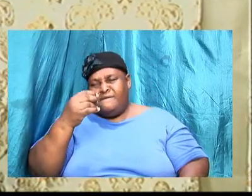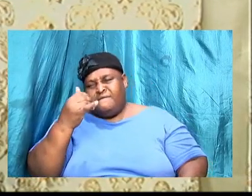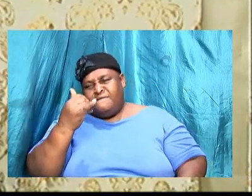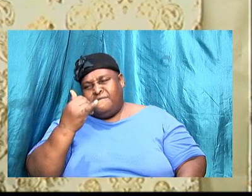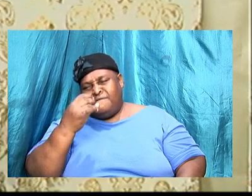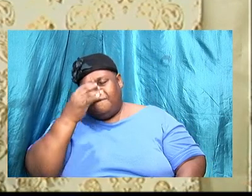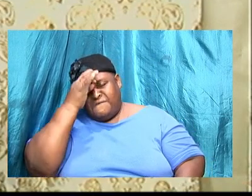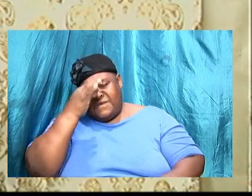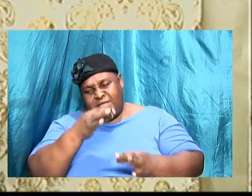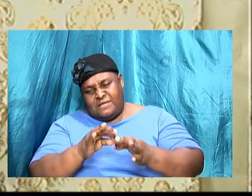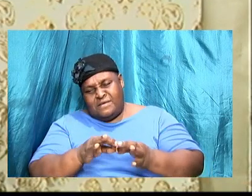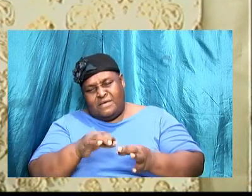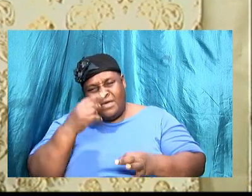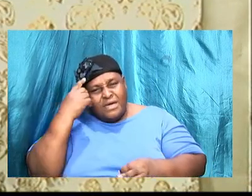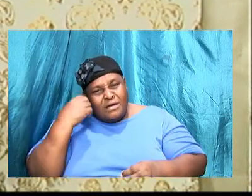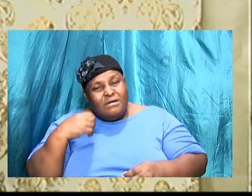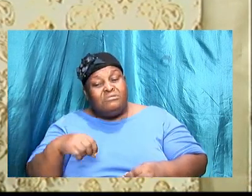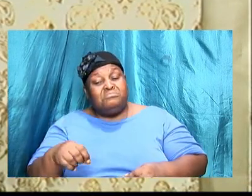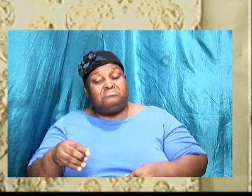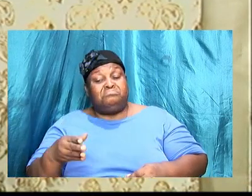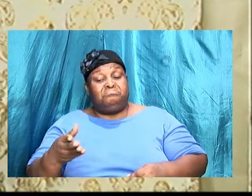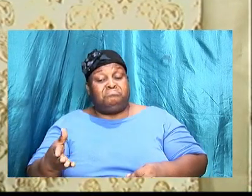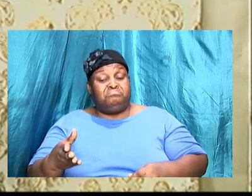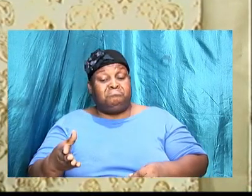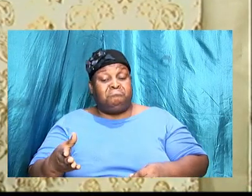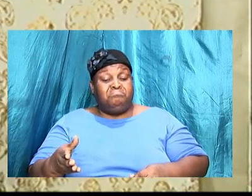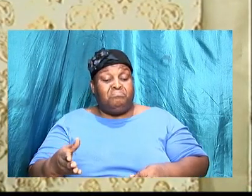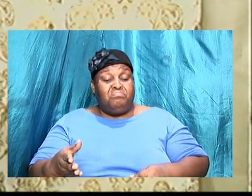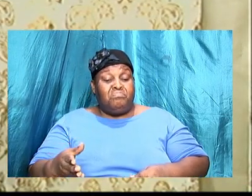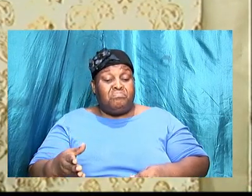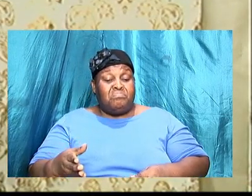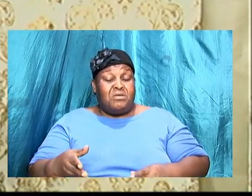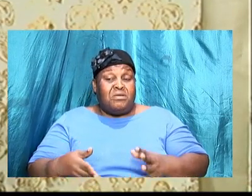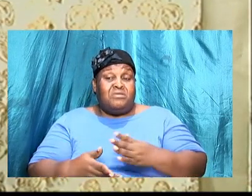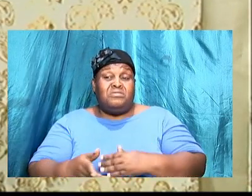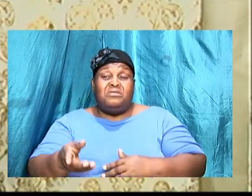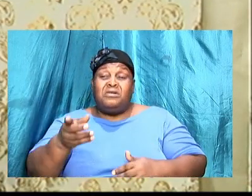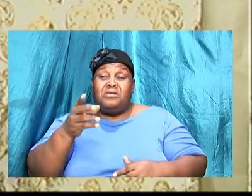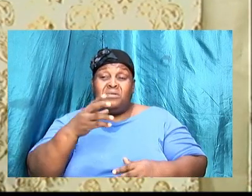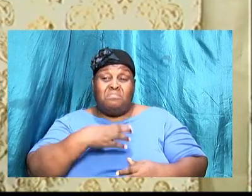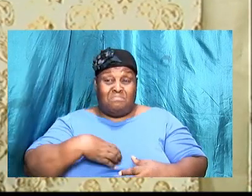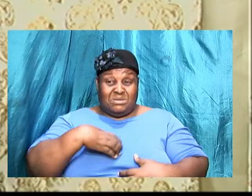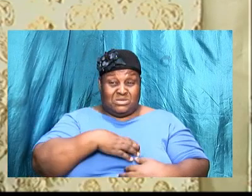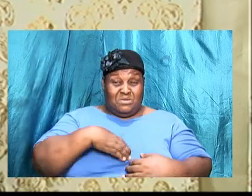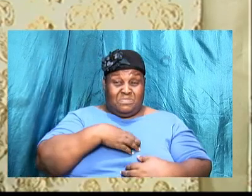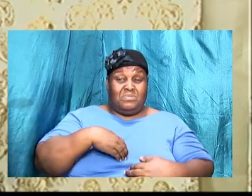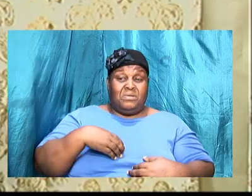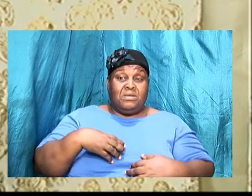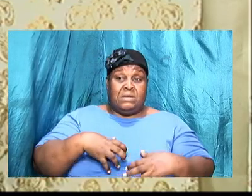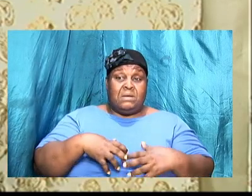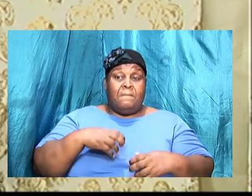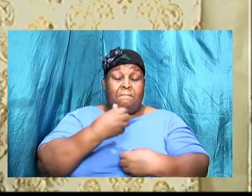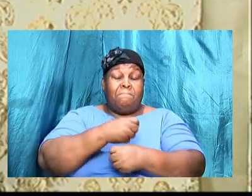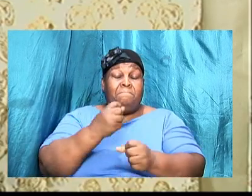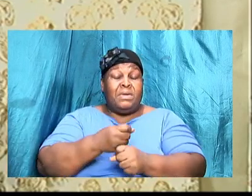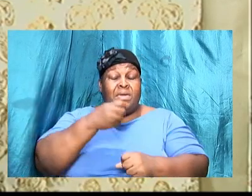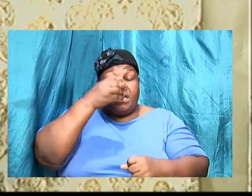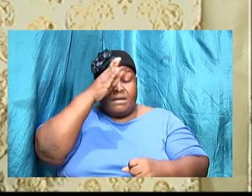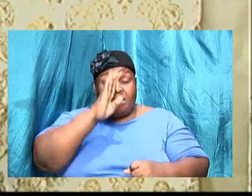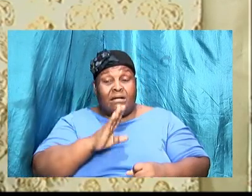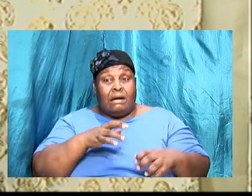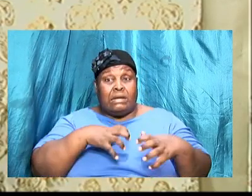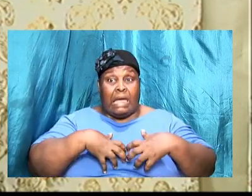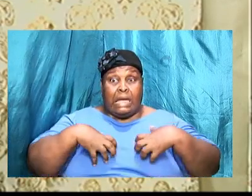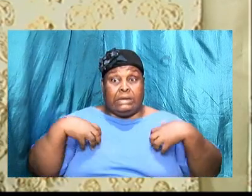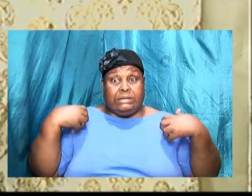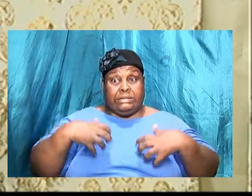And because of this, their statements angered the Lord. And for 40 years they wandered in the